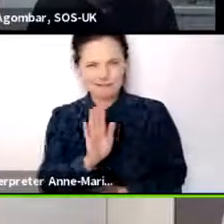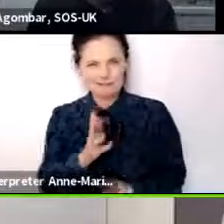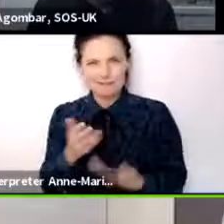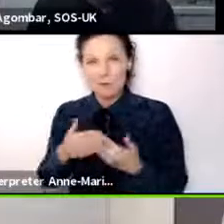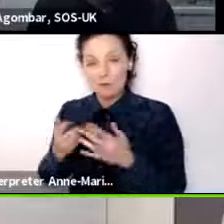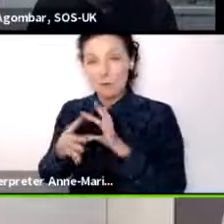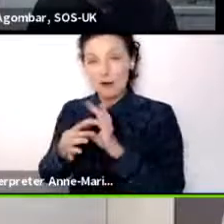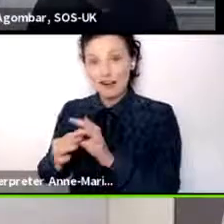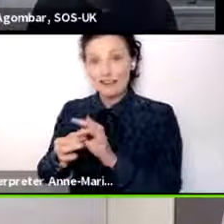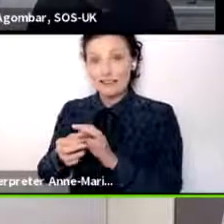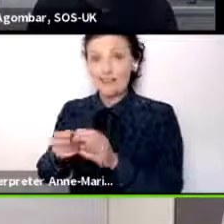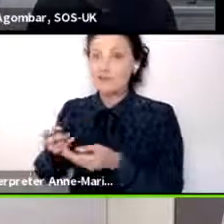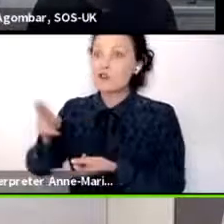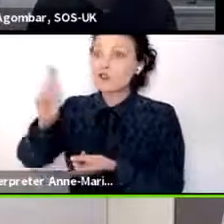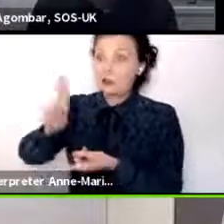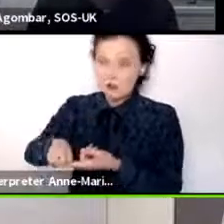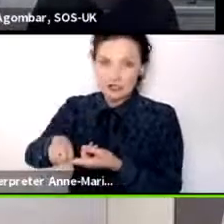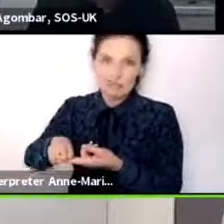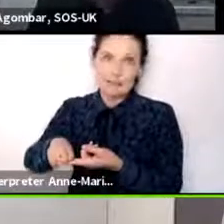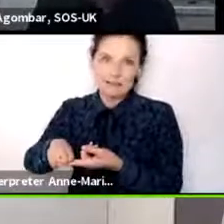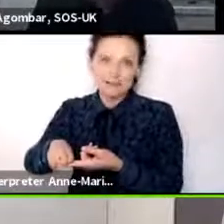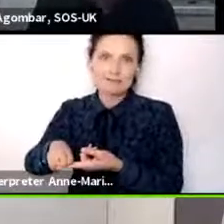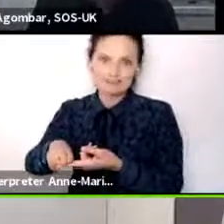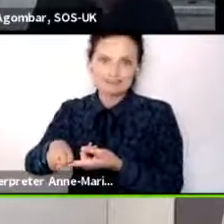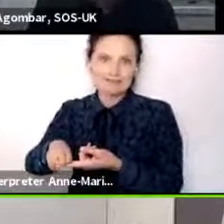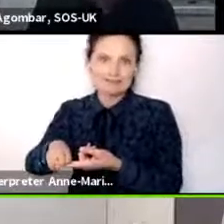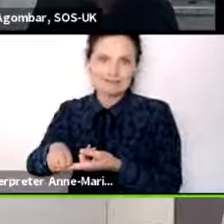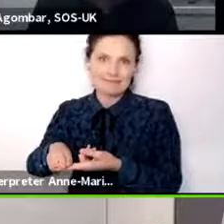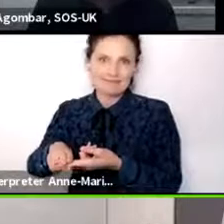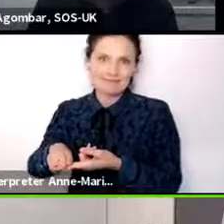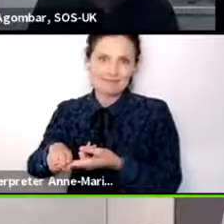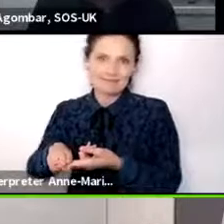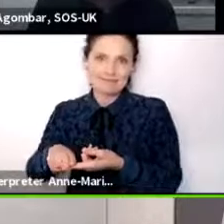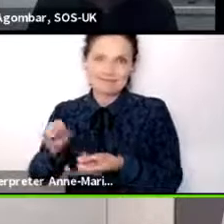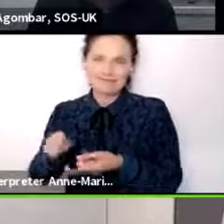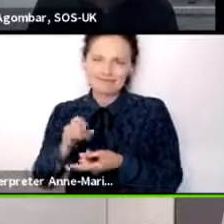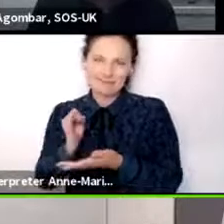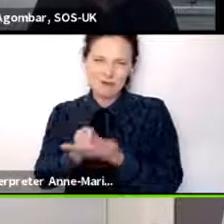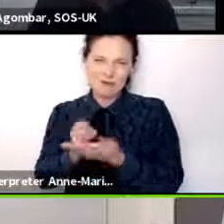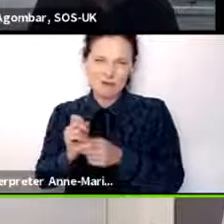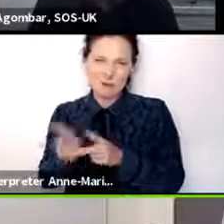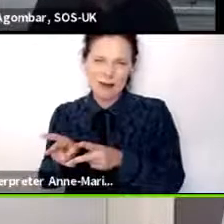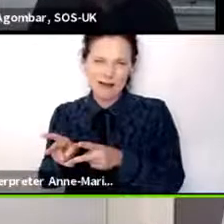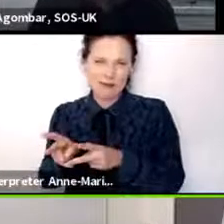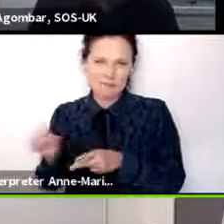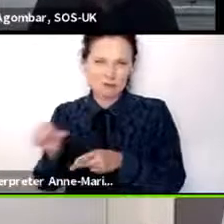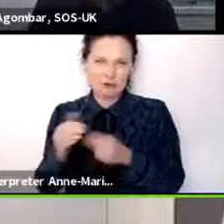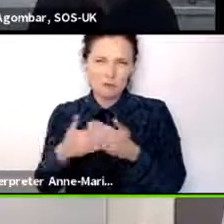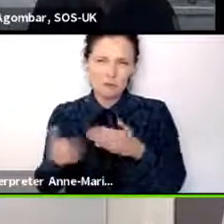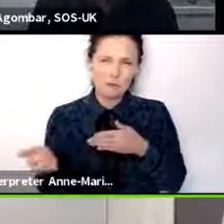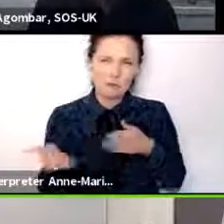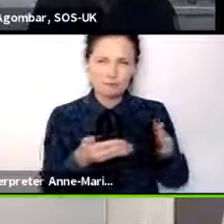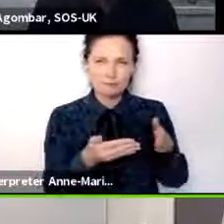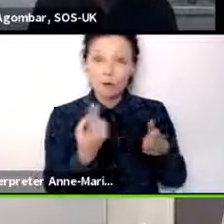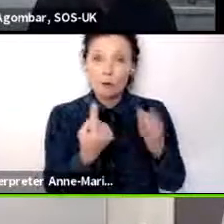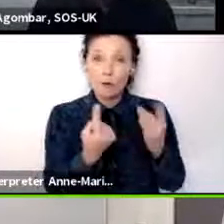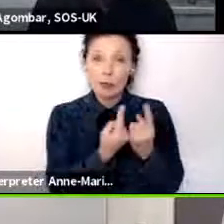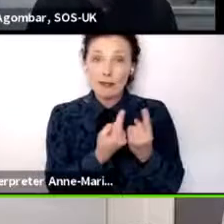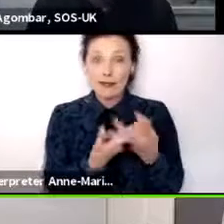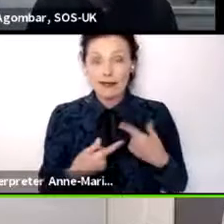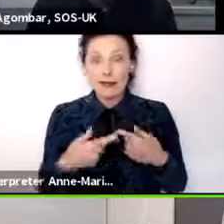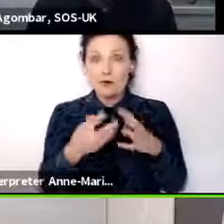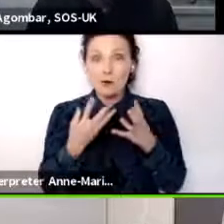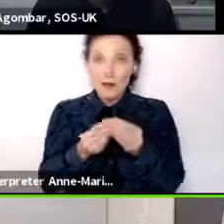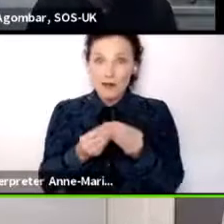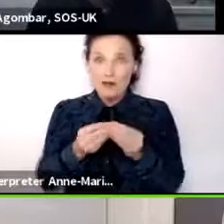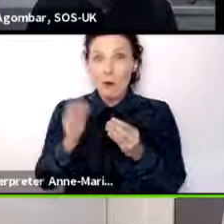lowest common denominator, lowest possible cost prices, and that's the wrong way to go. So one of the things, you know, is alongside everything else